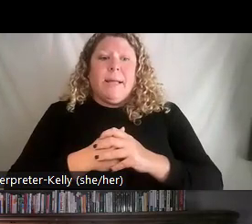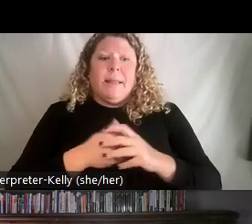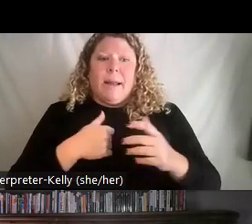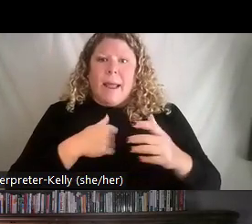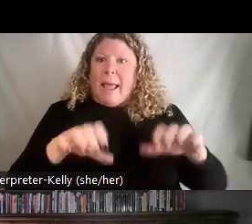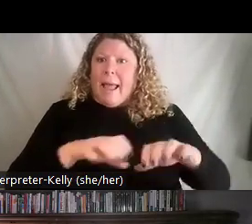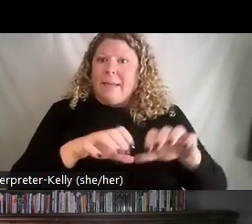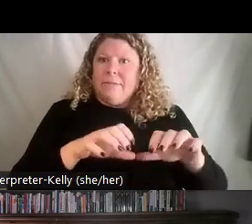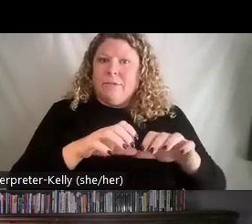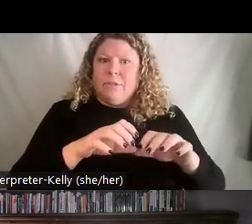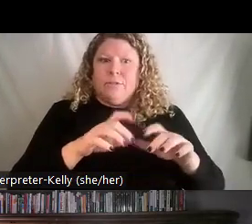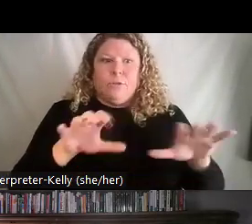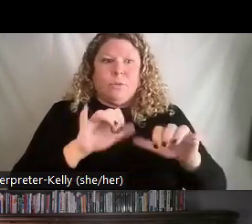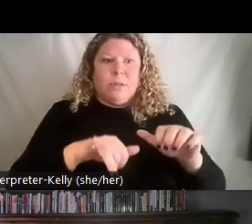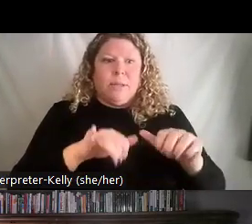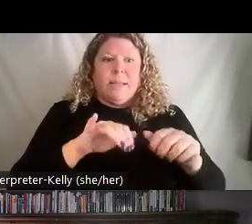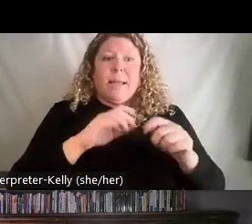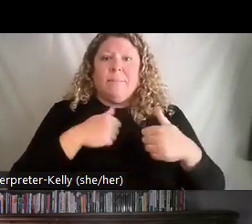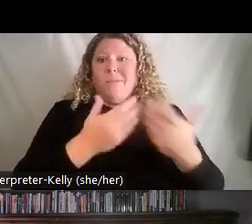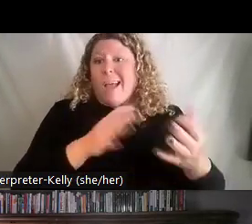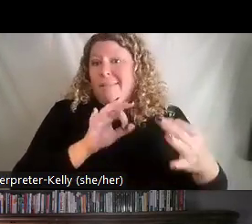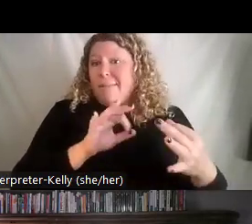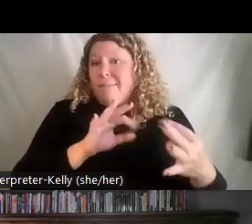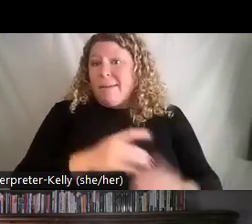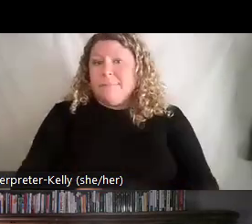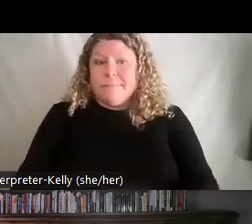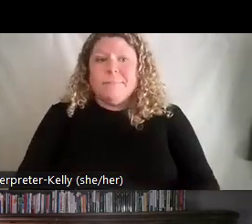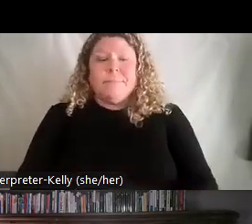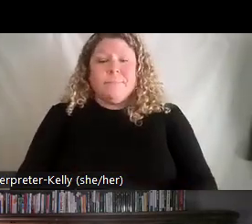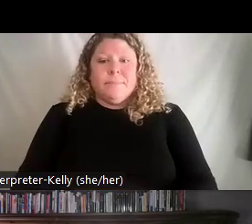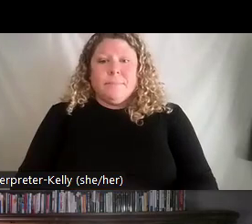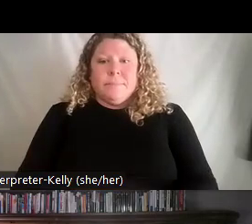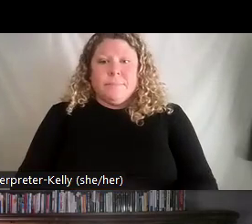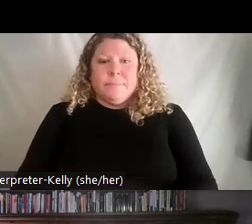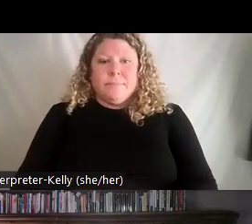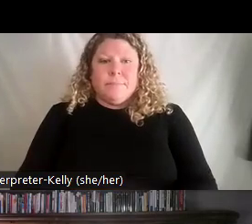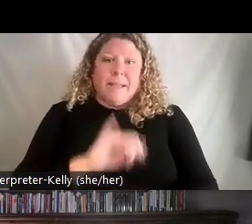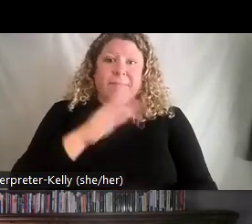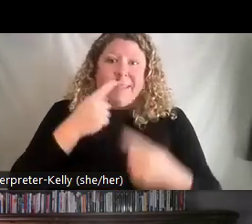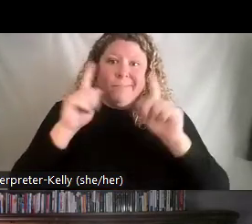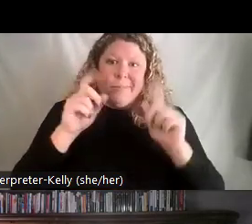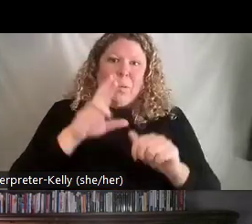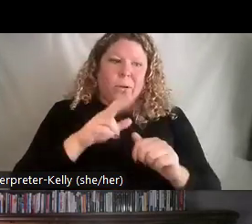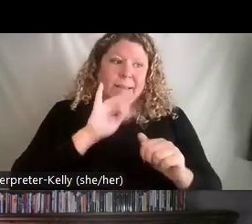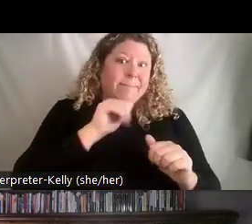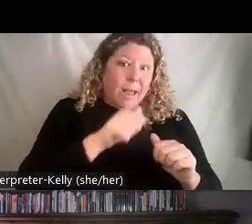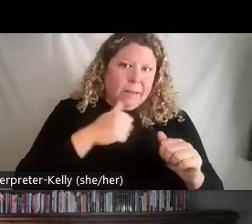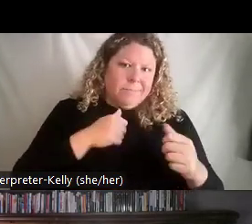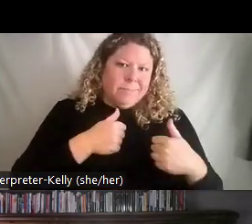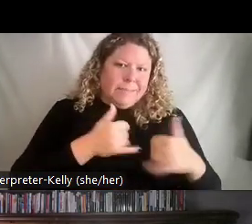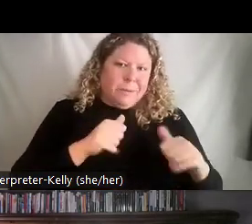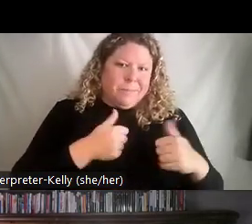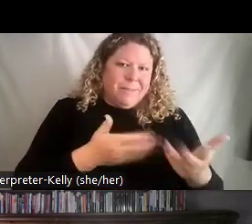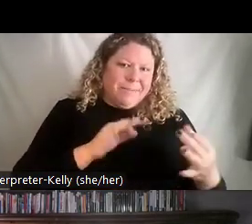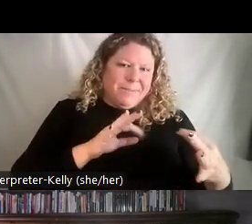feedback on people's accomplishments or sometimes lack thereof, right? So, with the four leadership